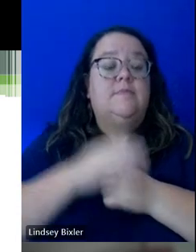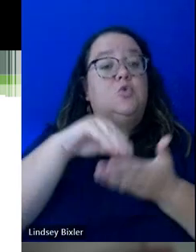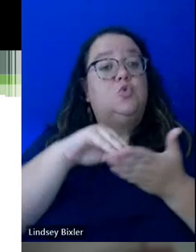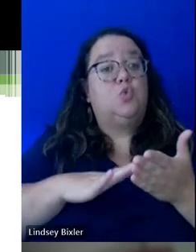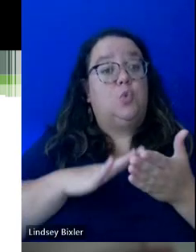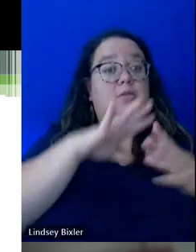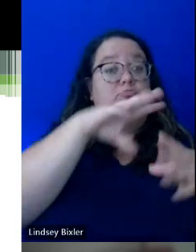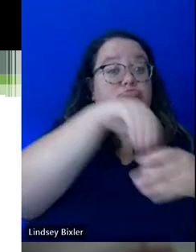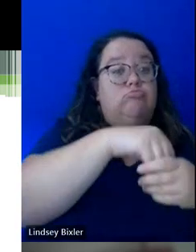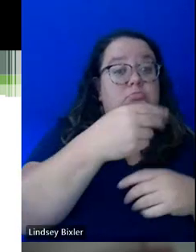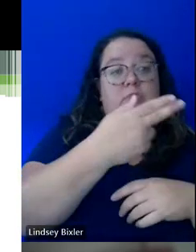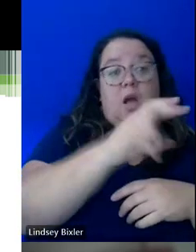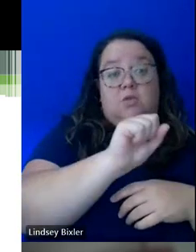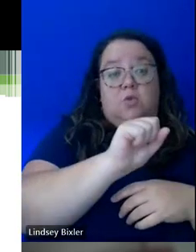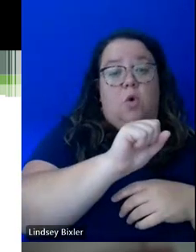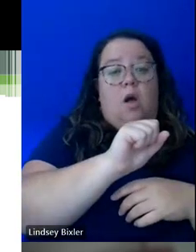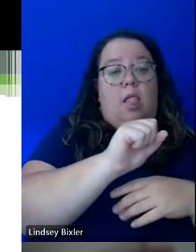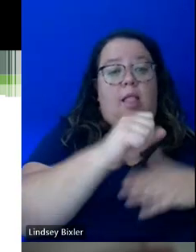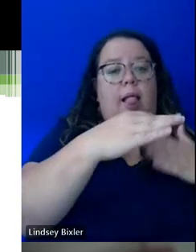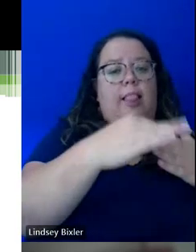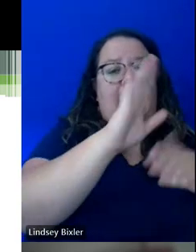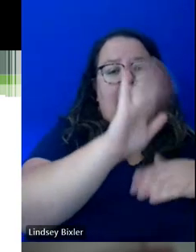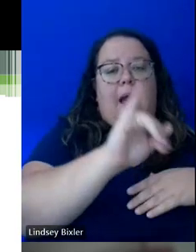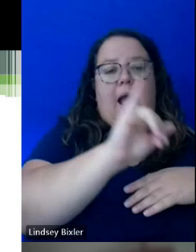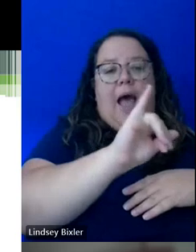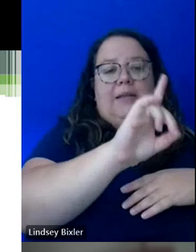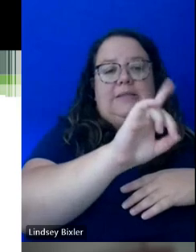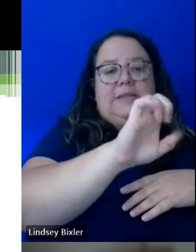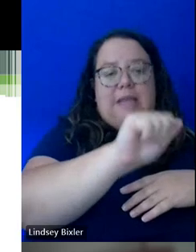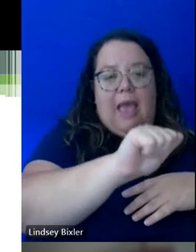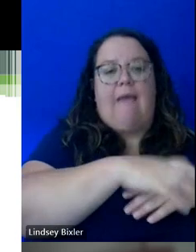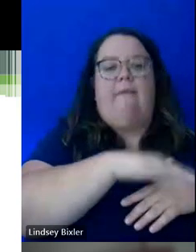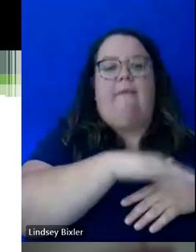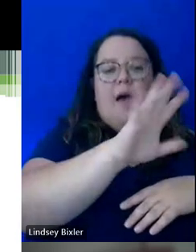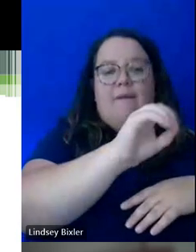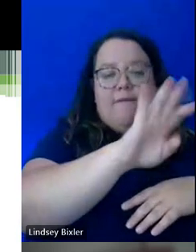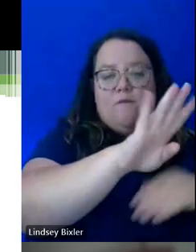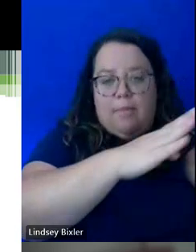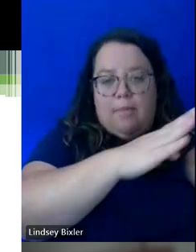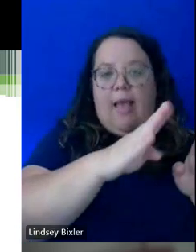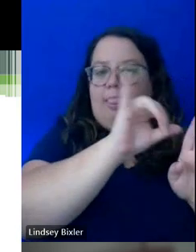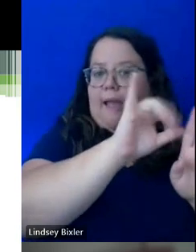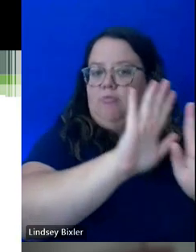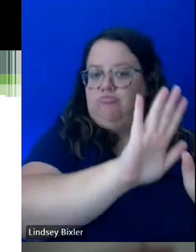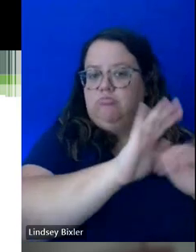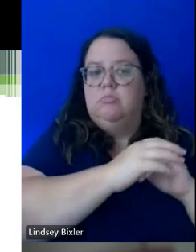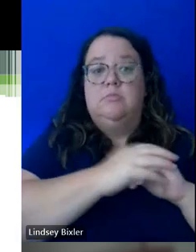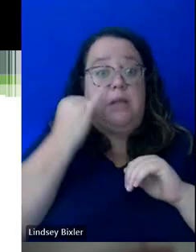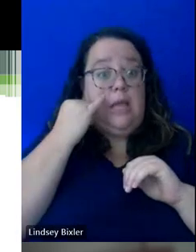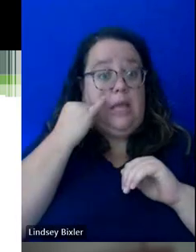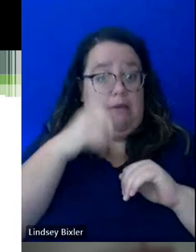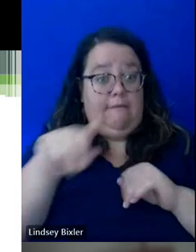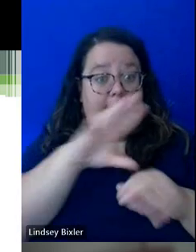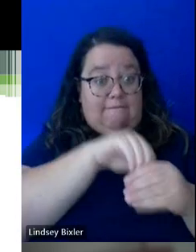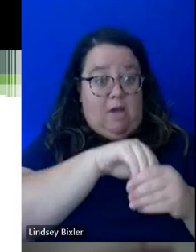by the IDEA and, you know, and maybe 504 plans. And so those are going to be, I'm sure if anybody was involved